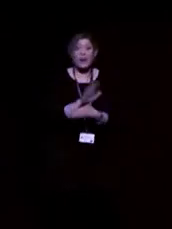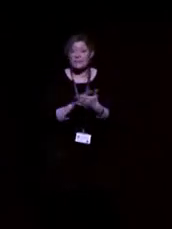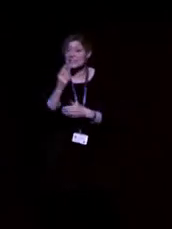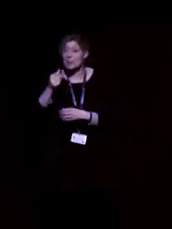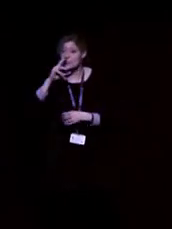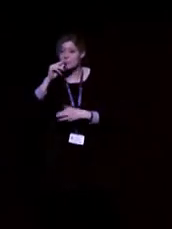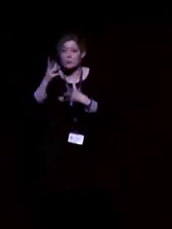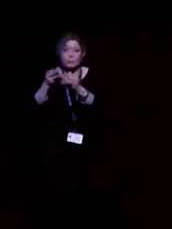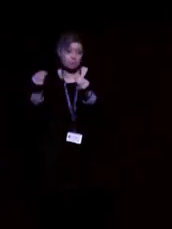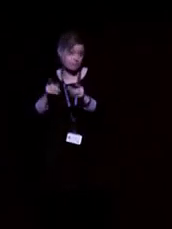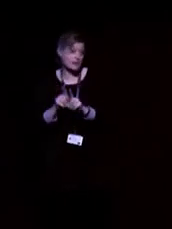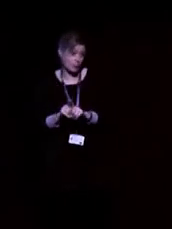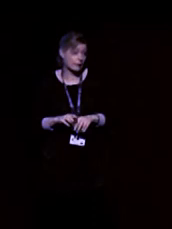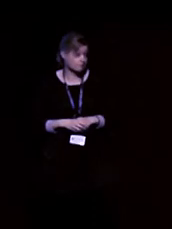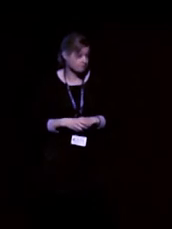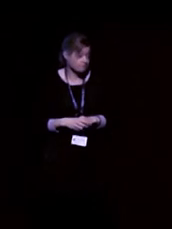out some speech.